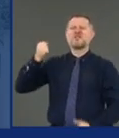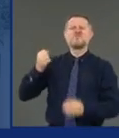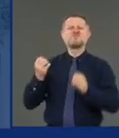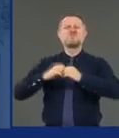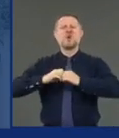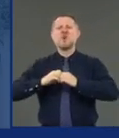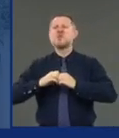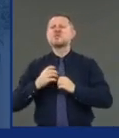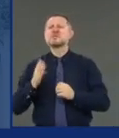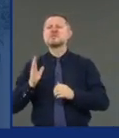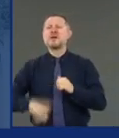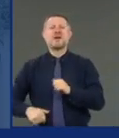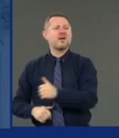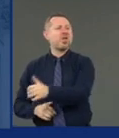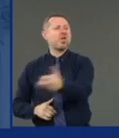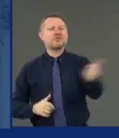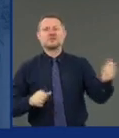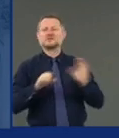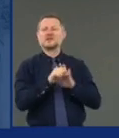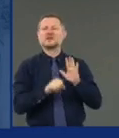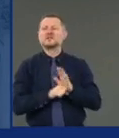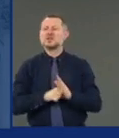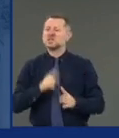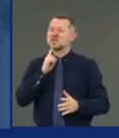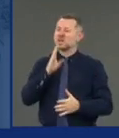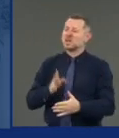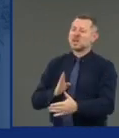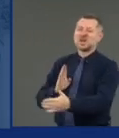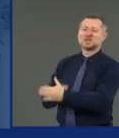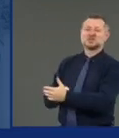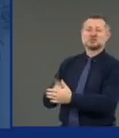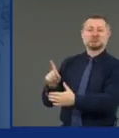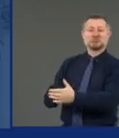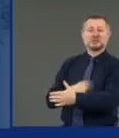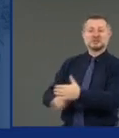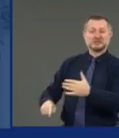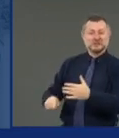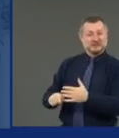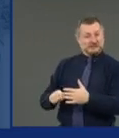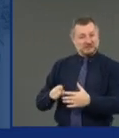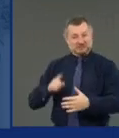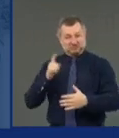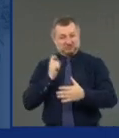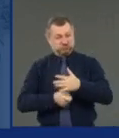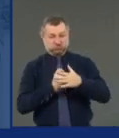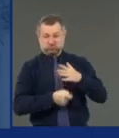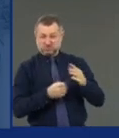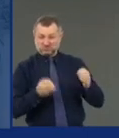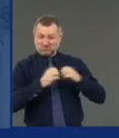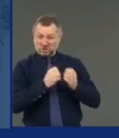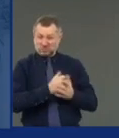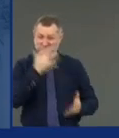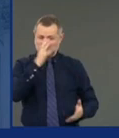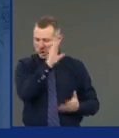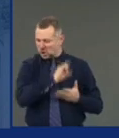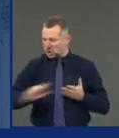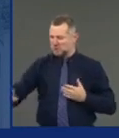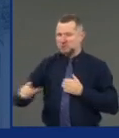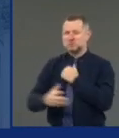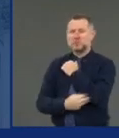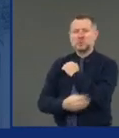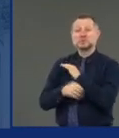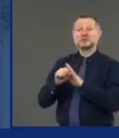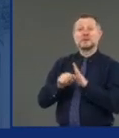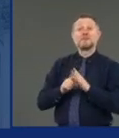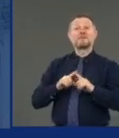you're against it. Except when the richer states give you more money every year.